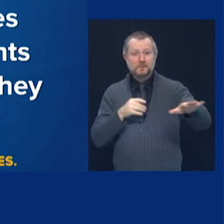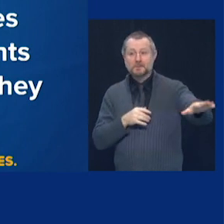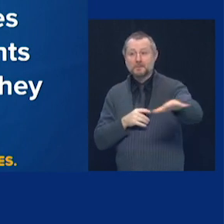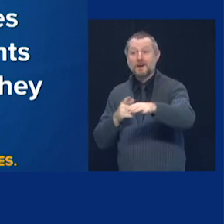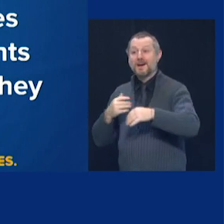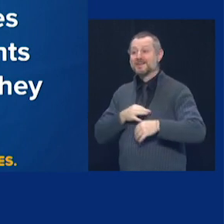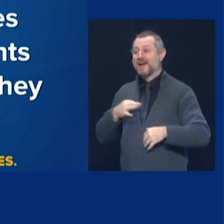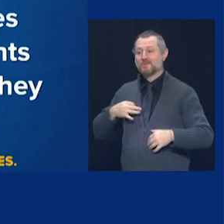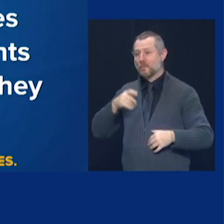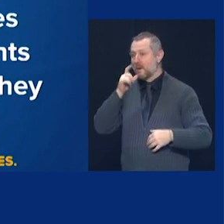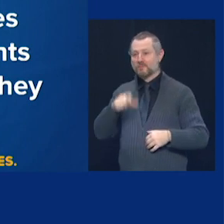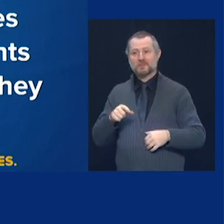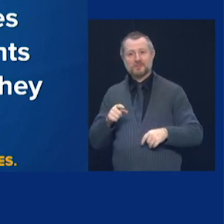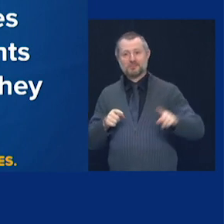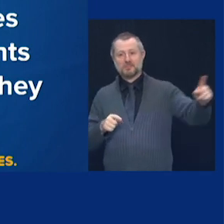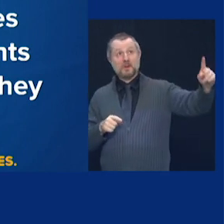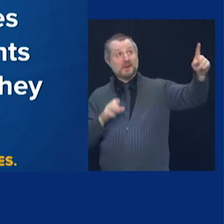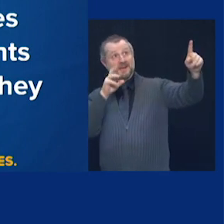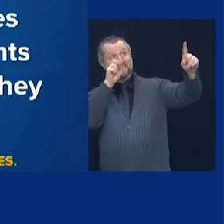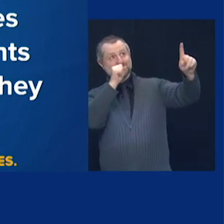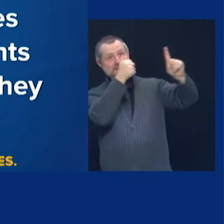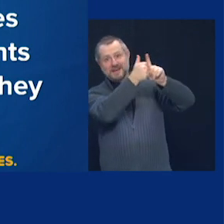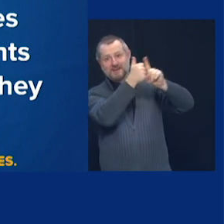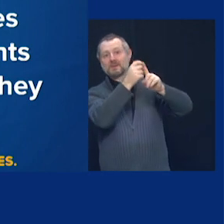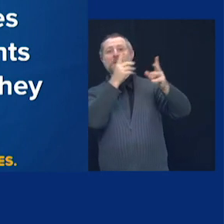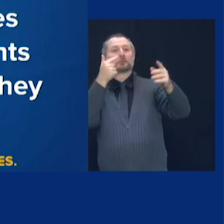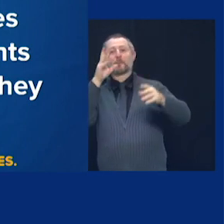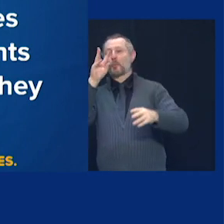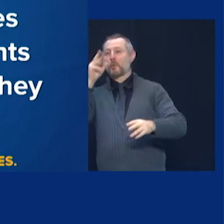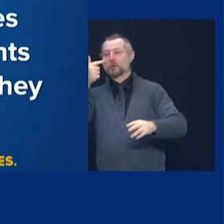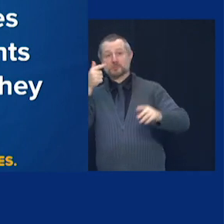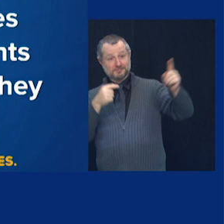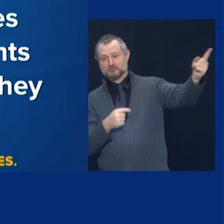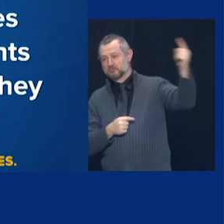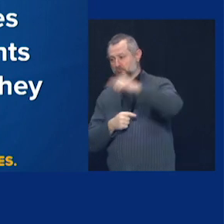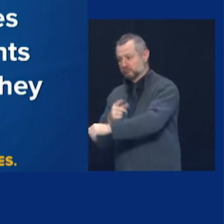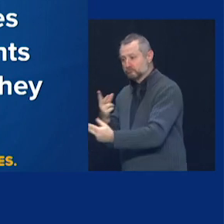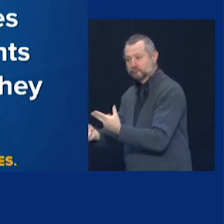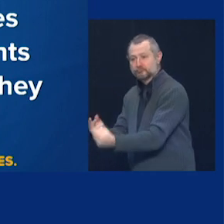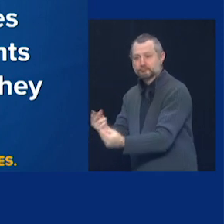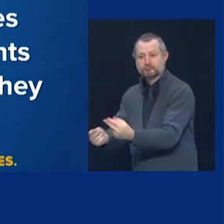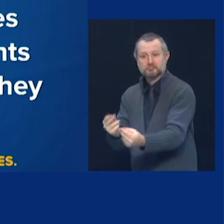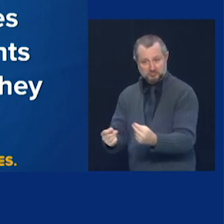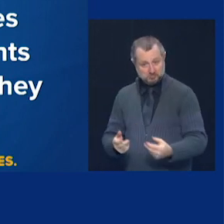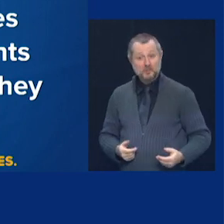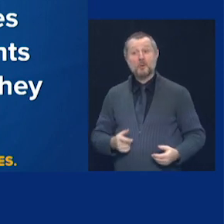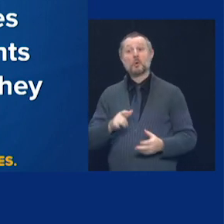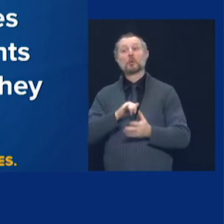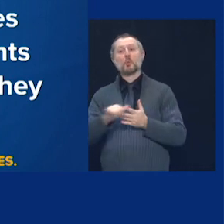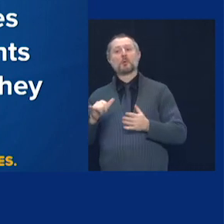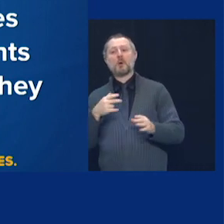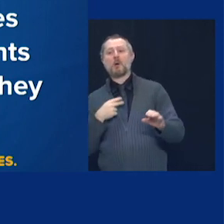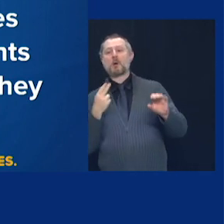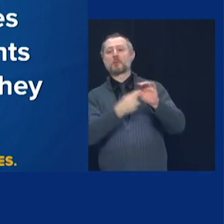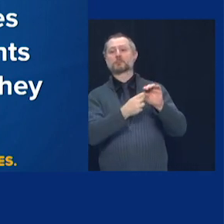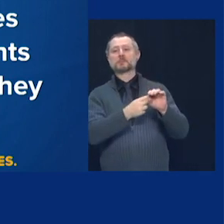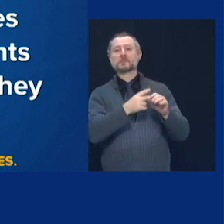New York has opted into that program, it's run by the federal government, but basically they subcontract with